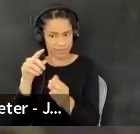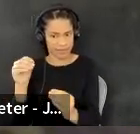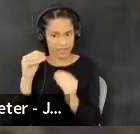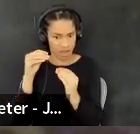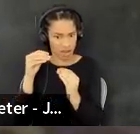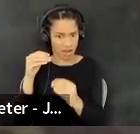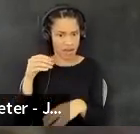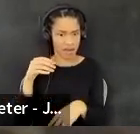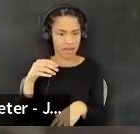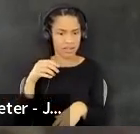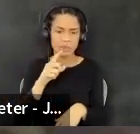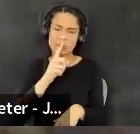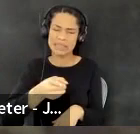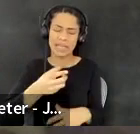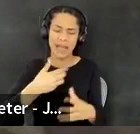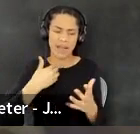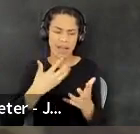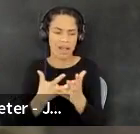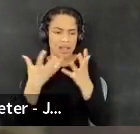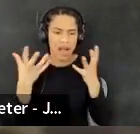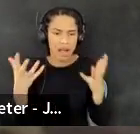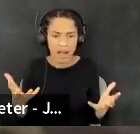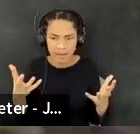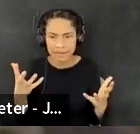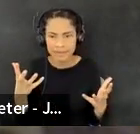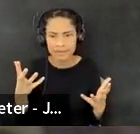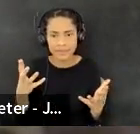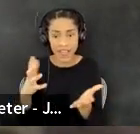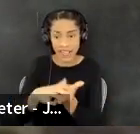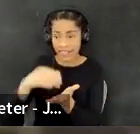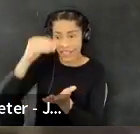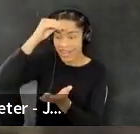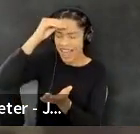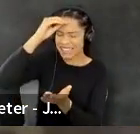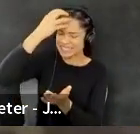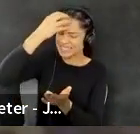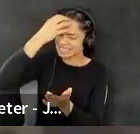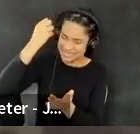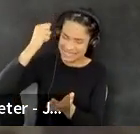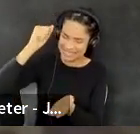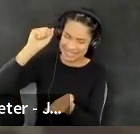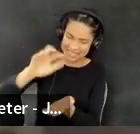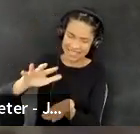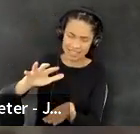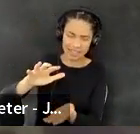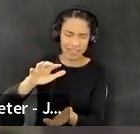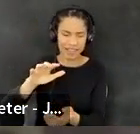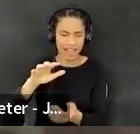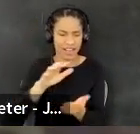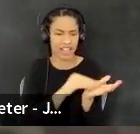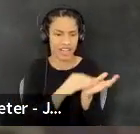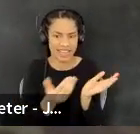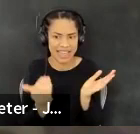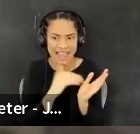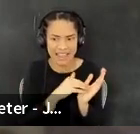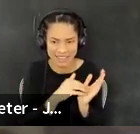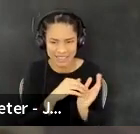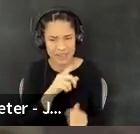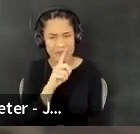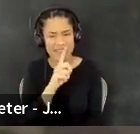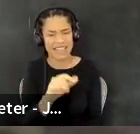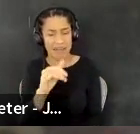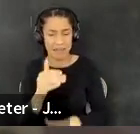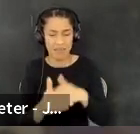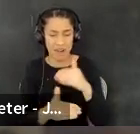so there is a lot of unlearning through these processes. Um, and I, and that too processes, uh, decolonization